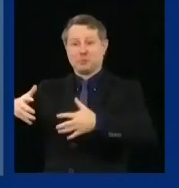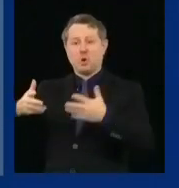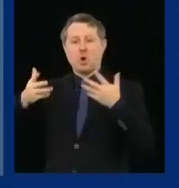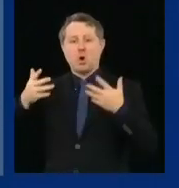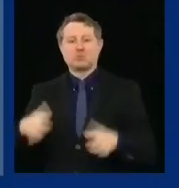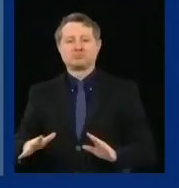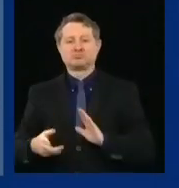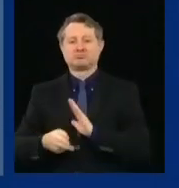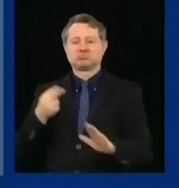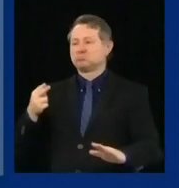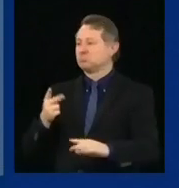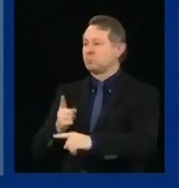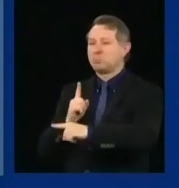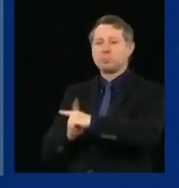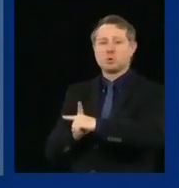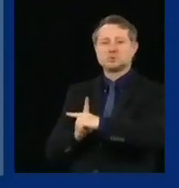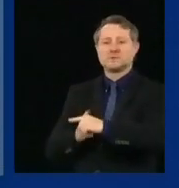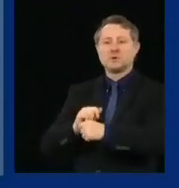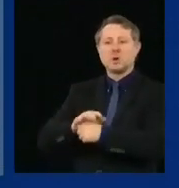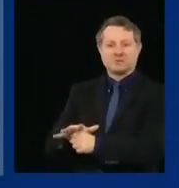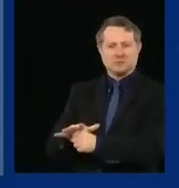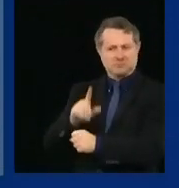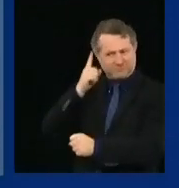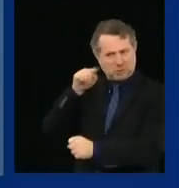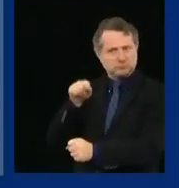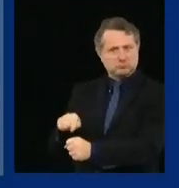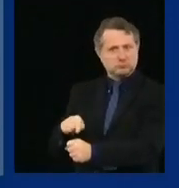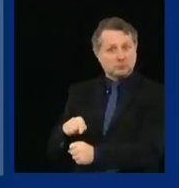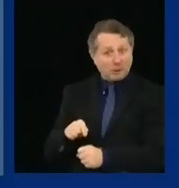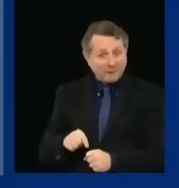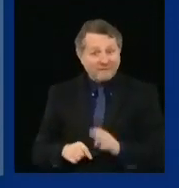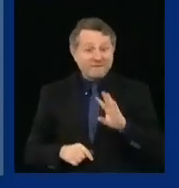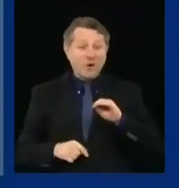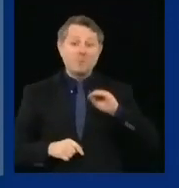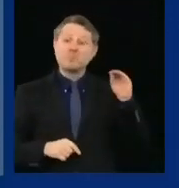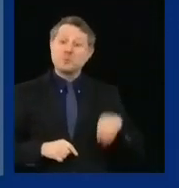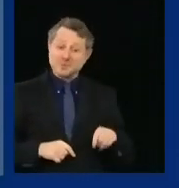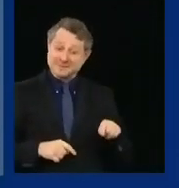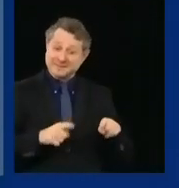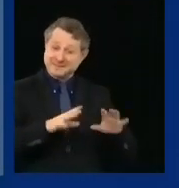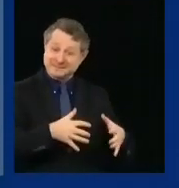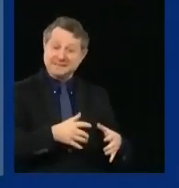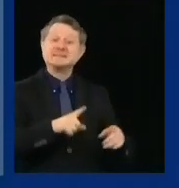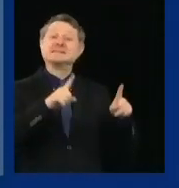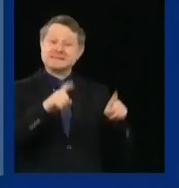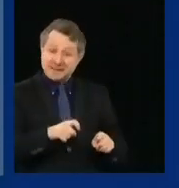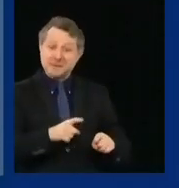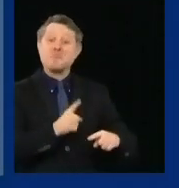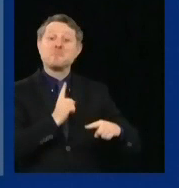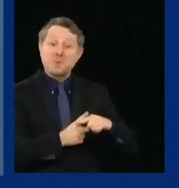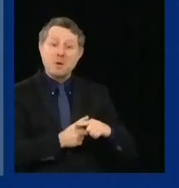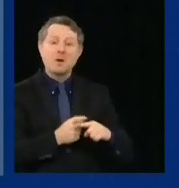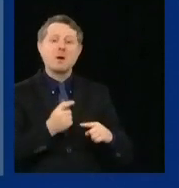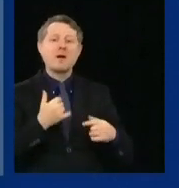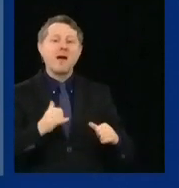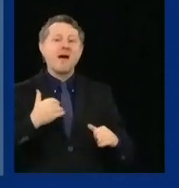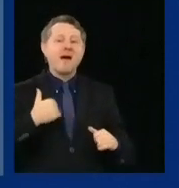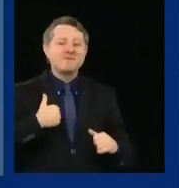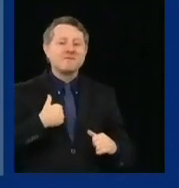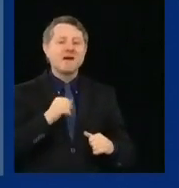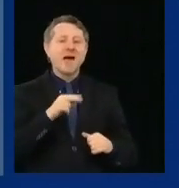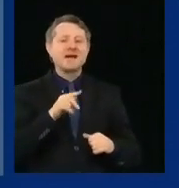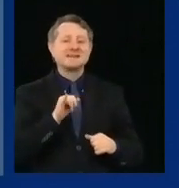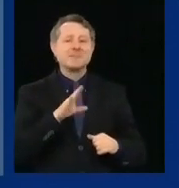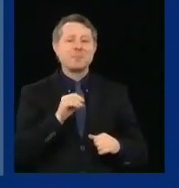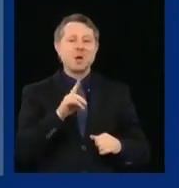for the COVID virus. 40% tested positive for the antibodies of the COVID virus,